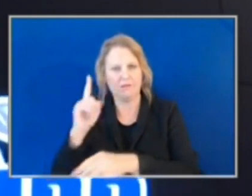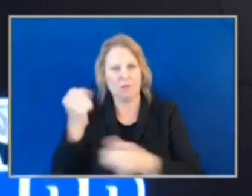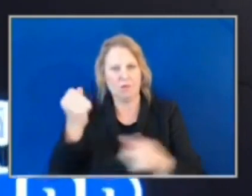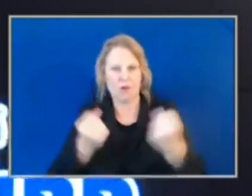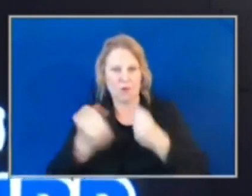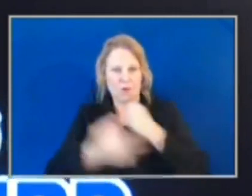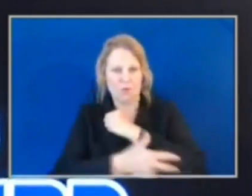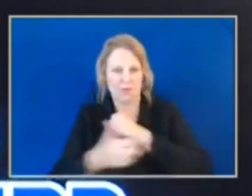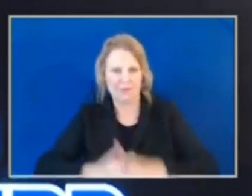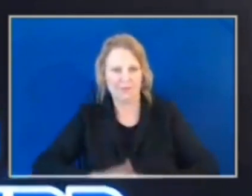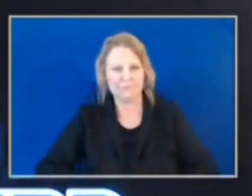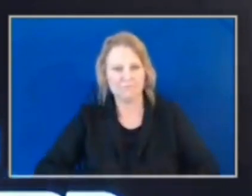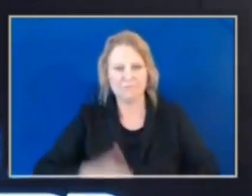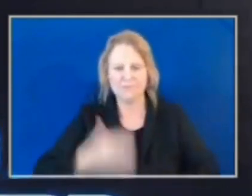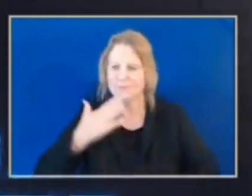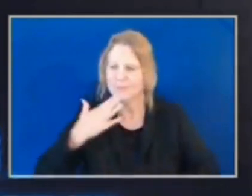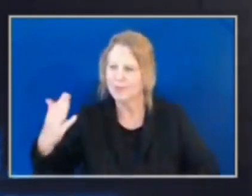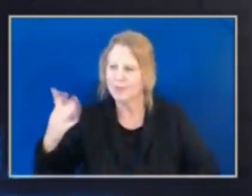Thanks, Lieutenant.